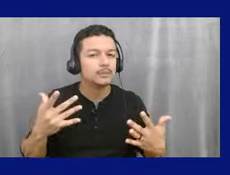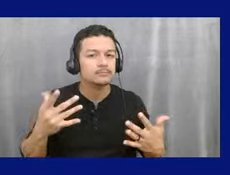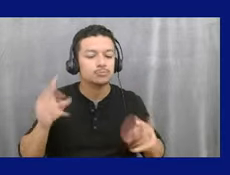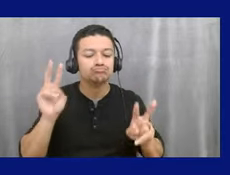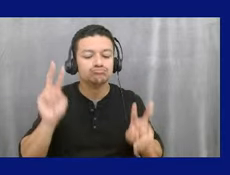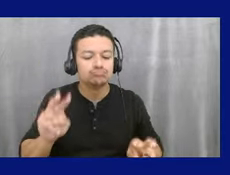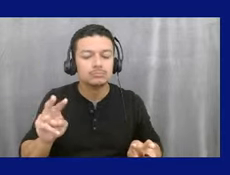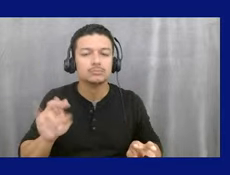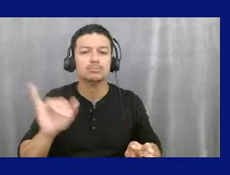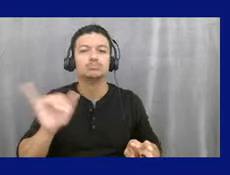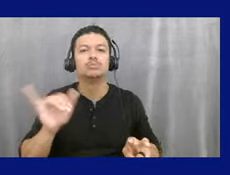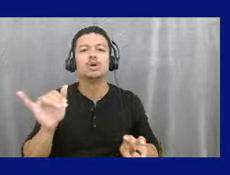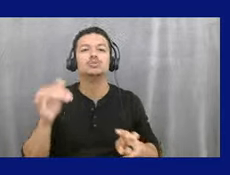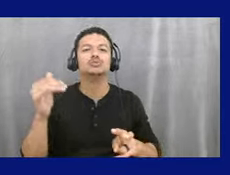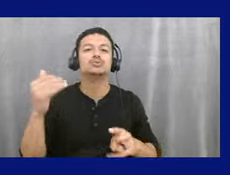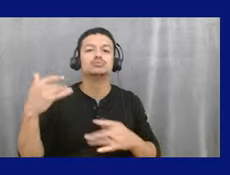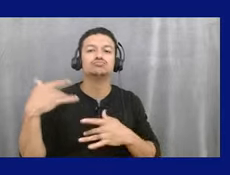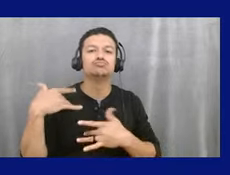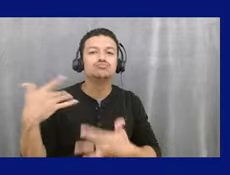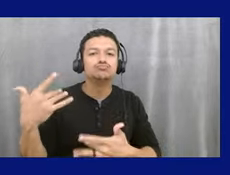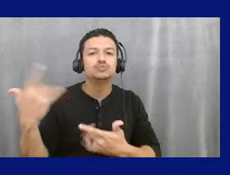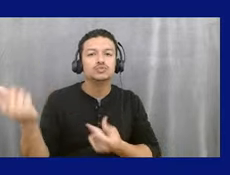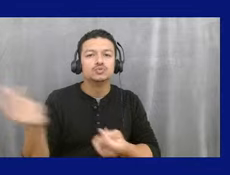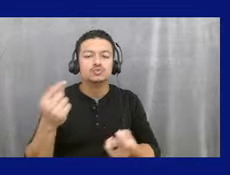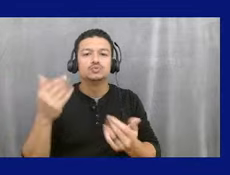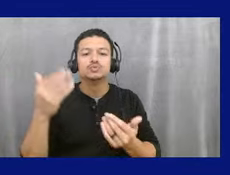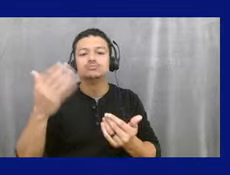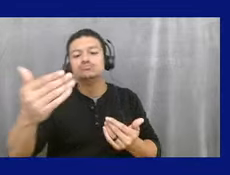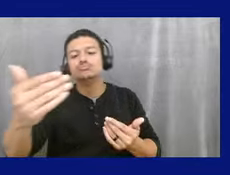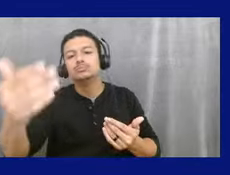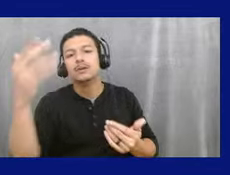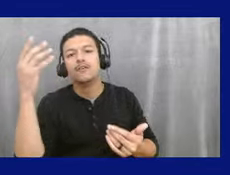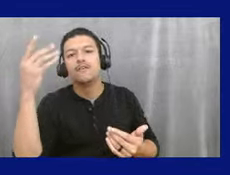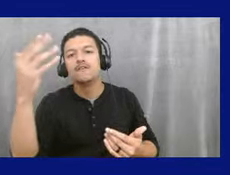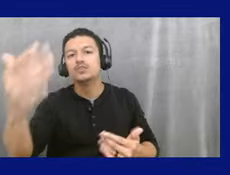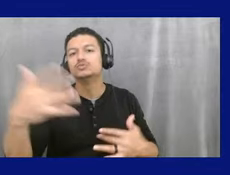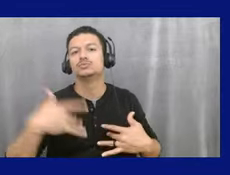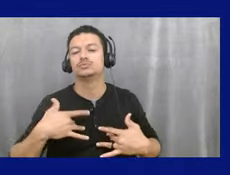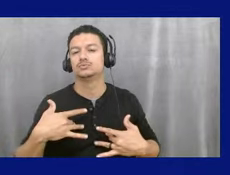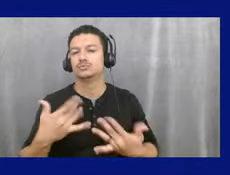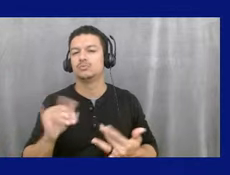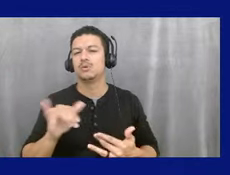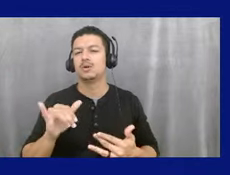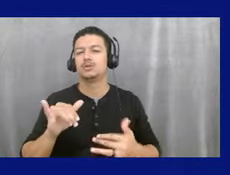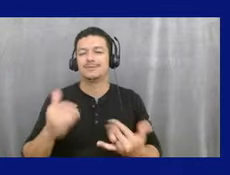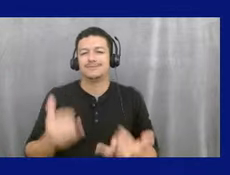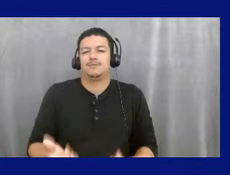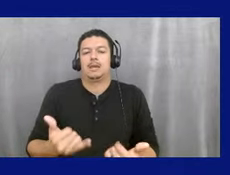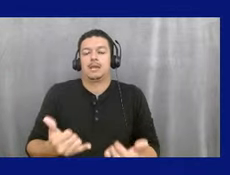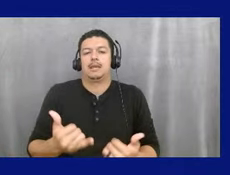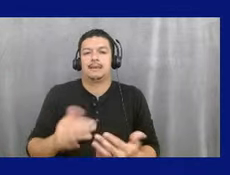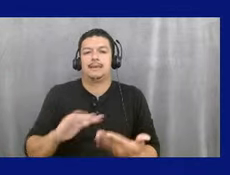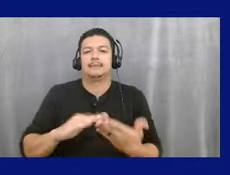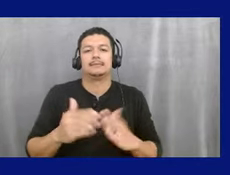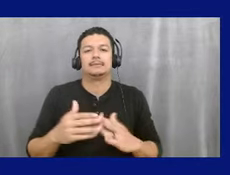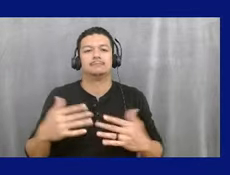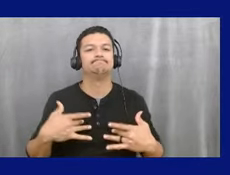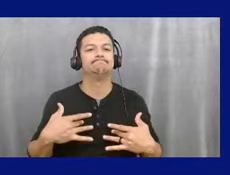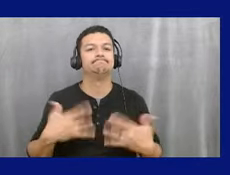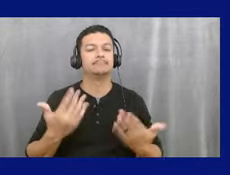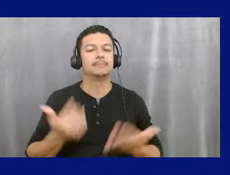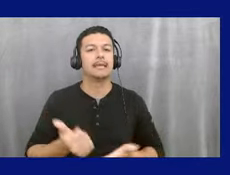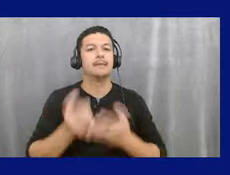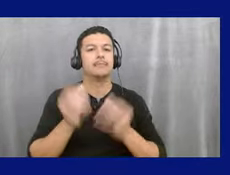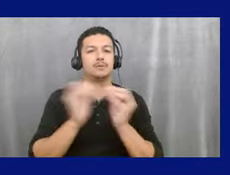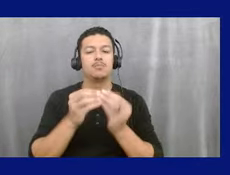what's coming in the future economically, as well as, um, the current state of our city, using that data, um, in developing the overall economic development plan.